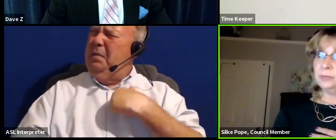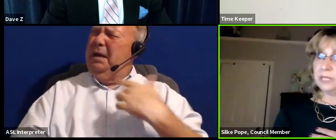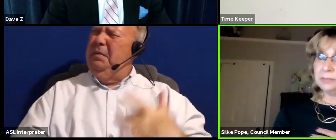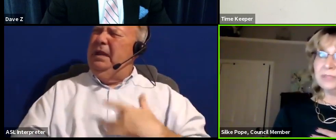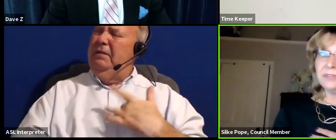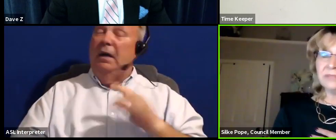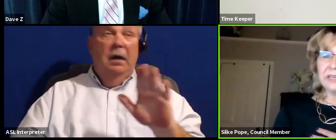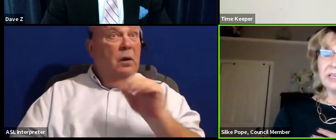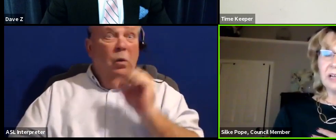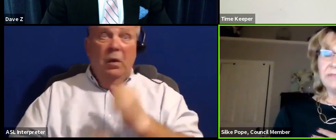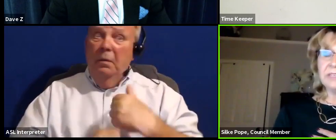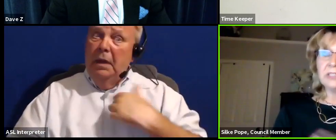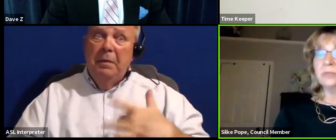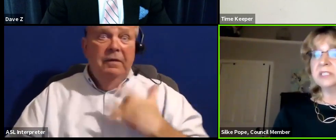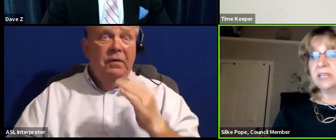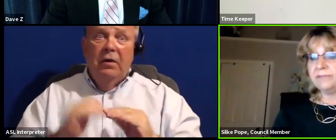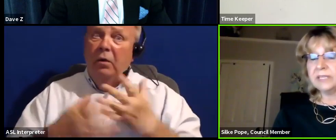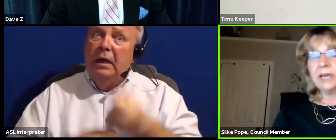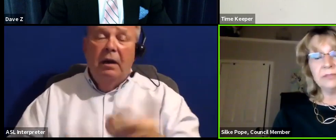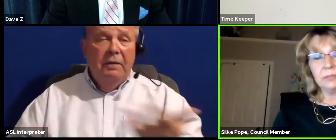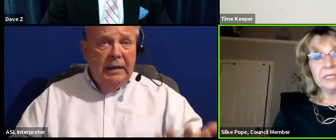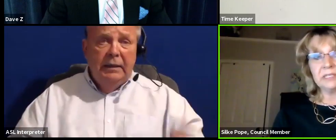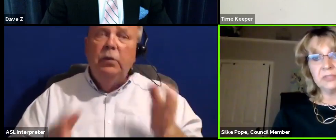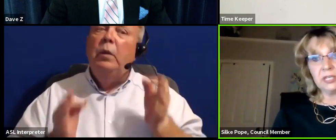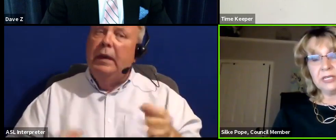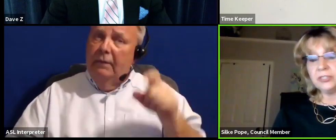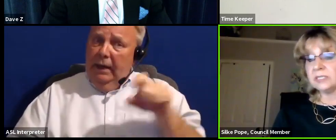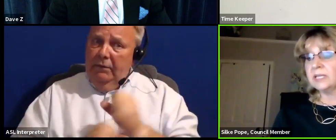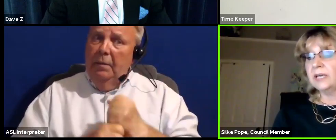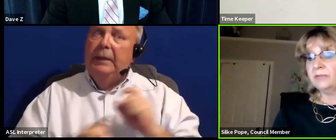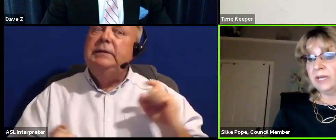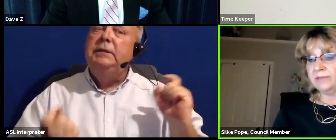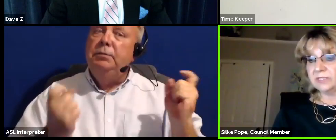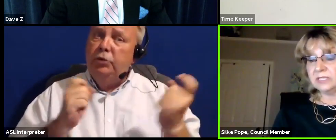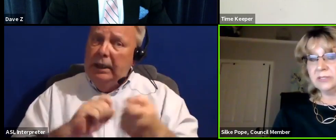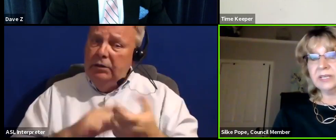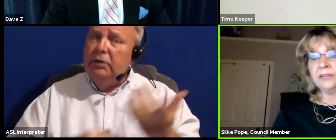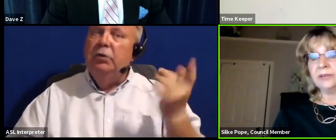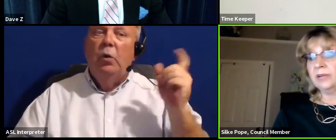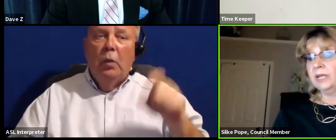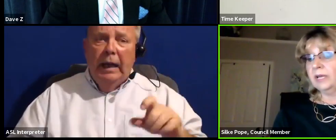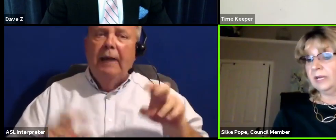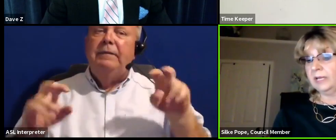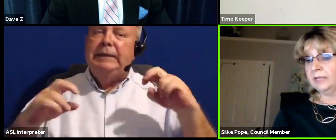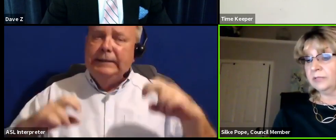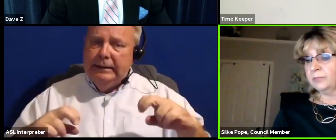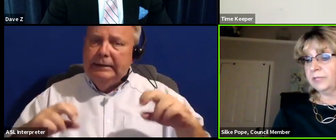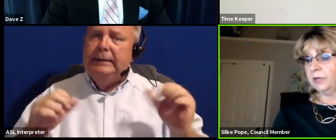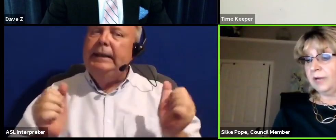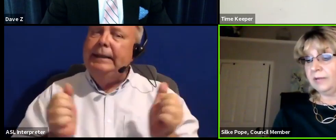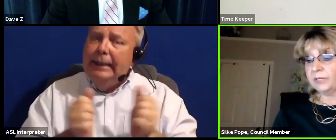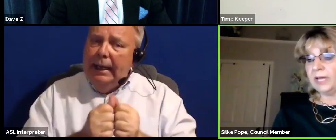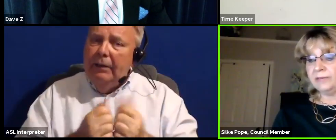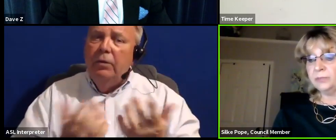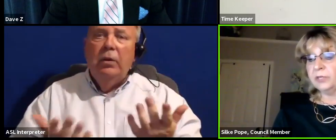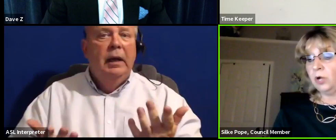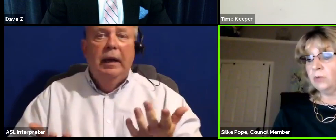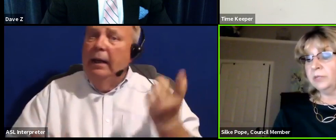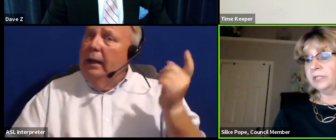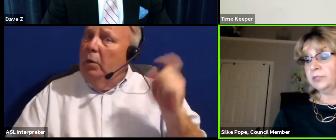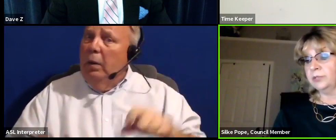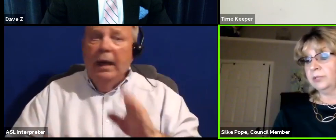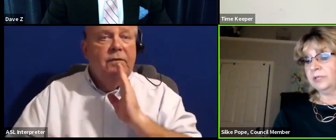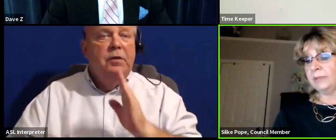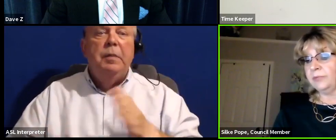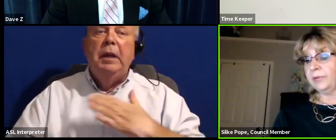Well, it wouldn't make me feel very confident. So we definitely have to make some changes. We have to sit together and we are, we have to be